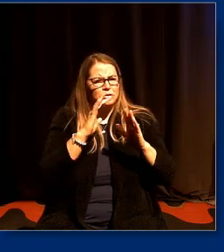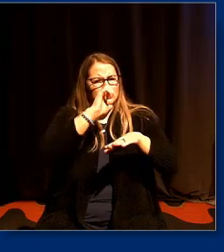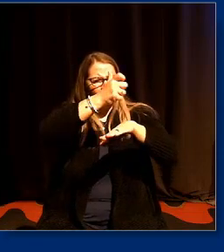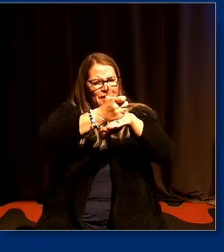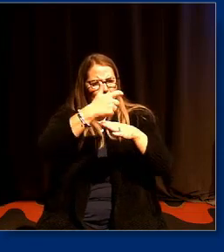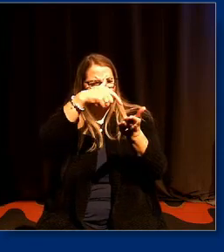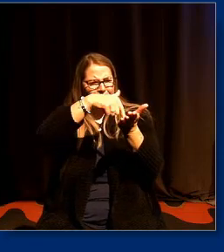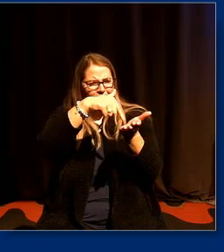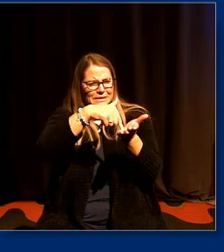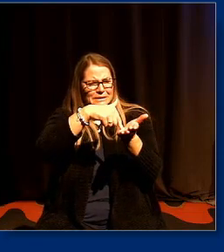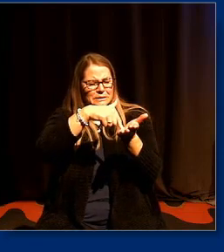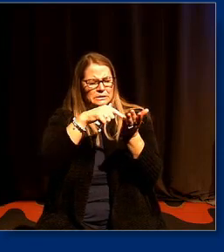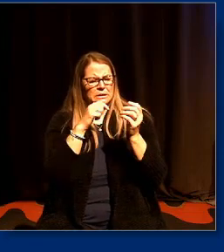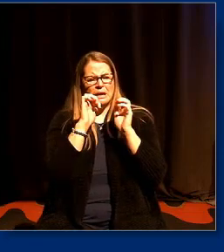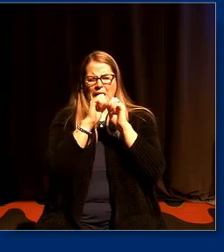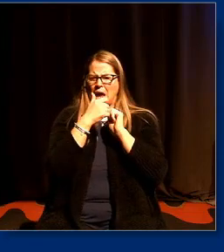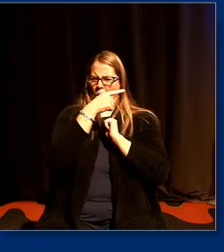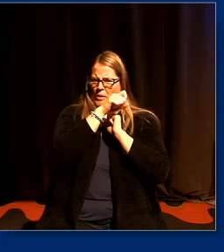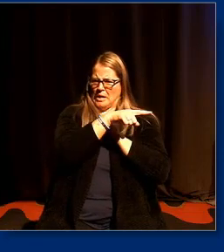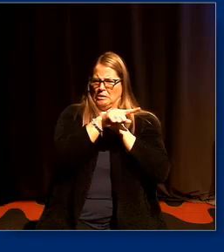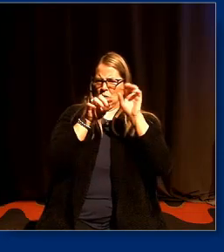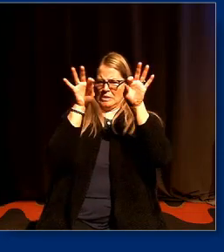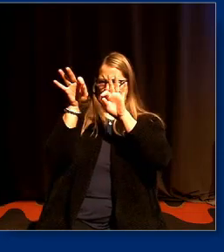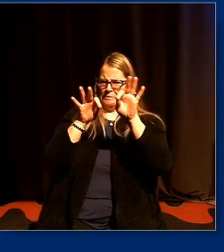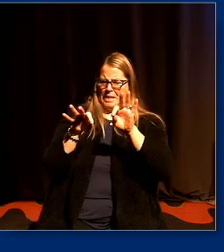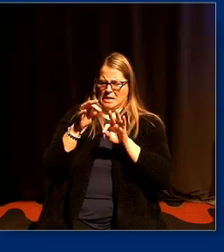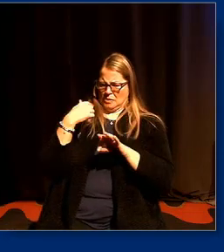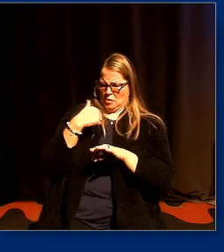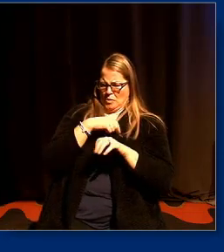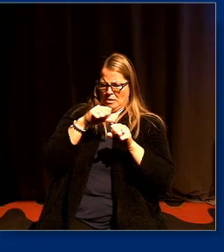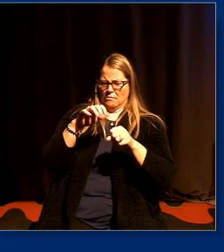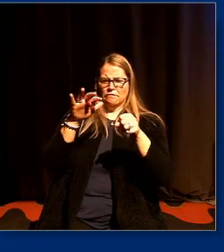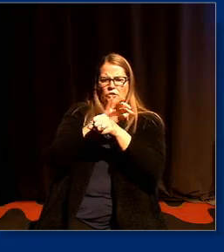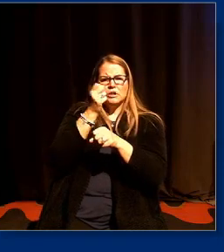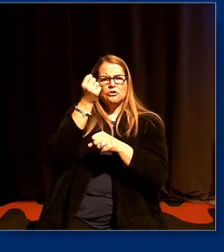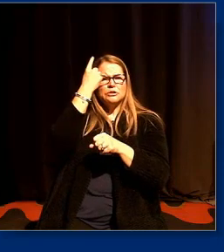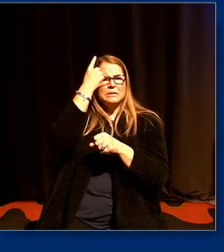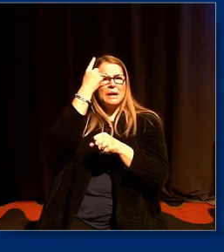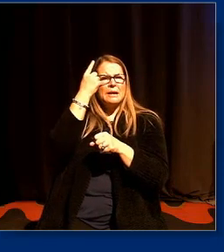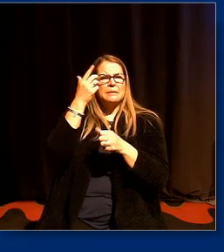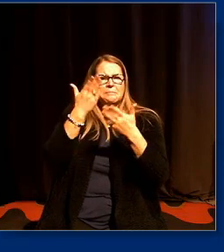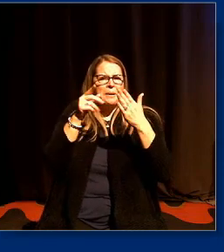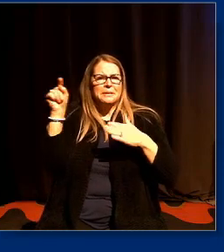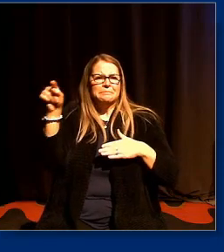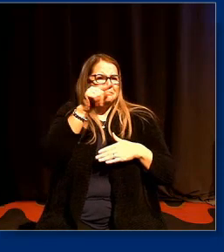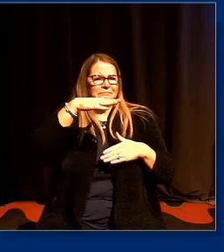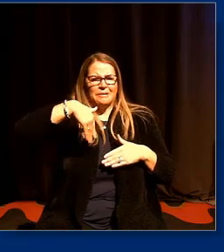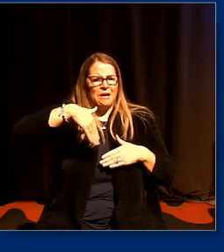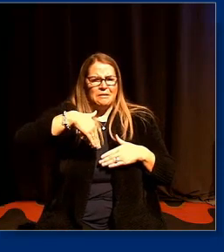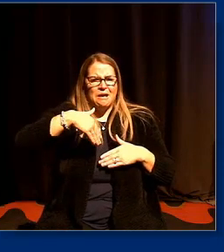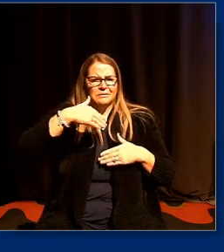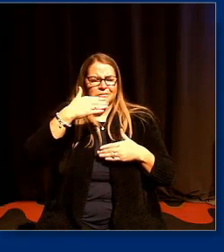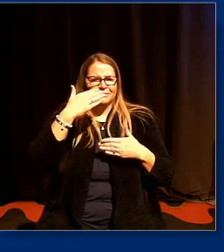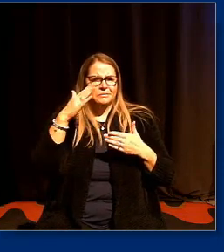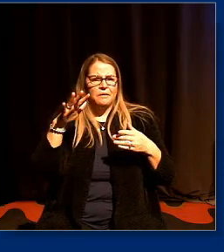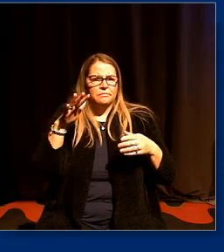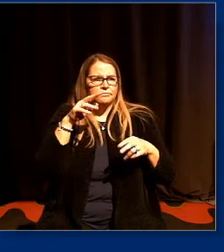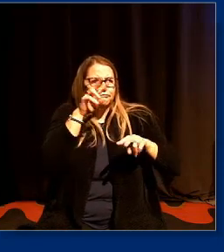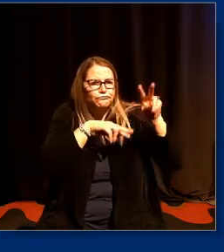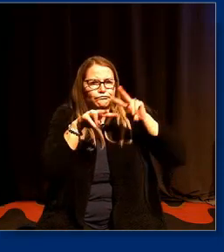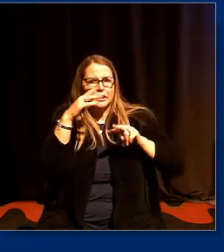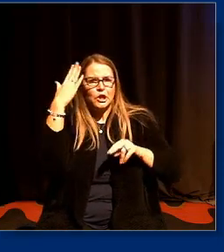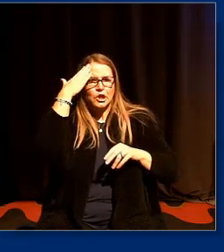in any way into understanding for those who haven't watched carefully how did we start